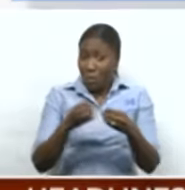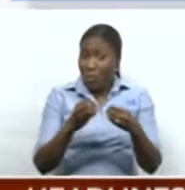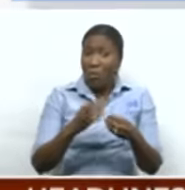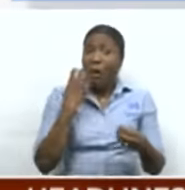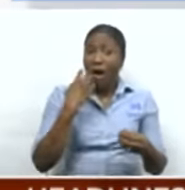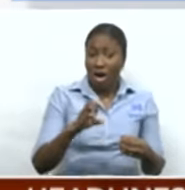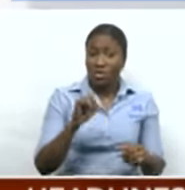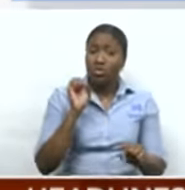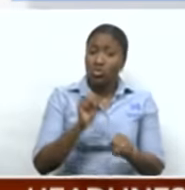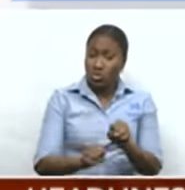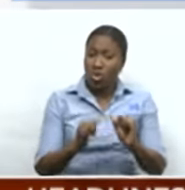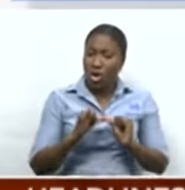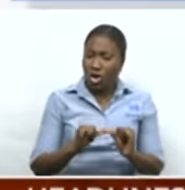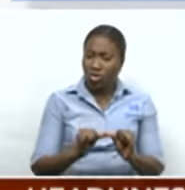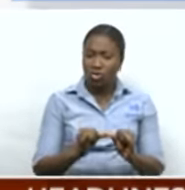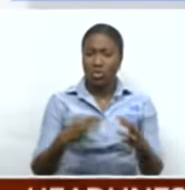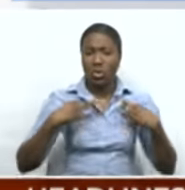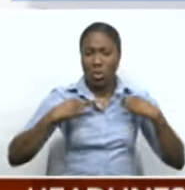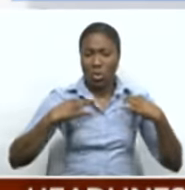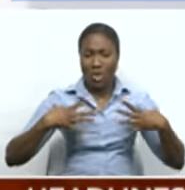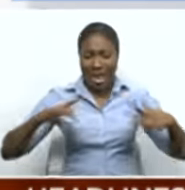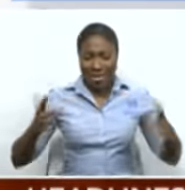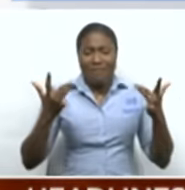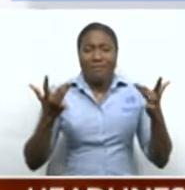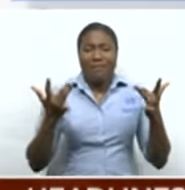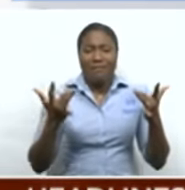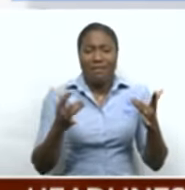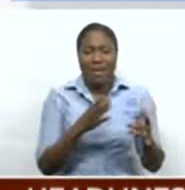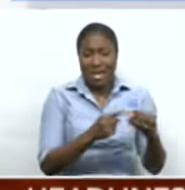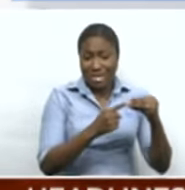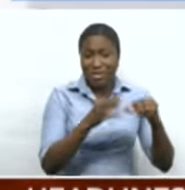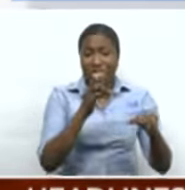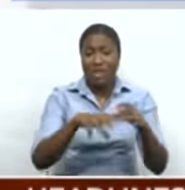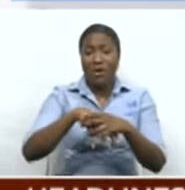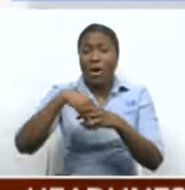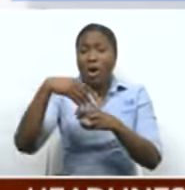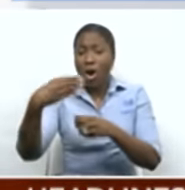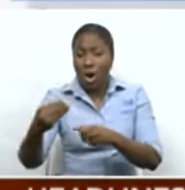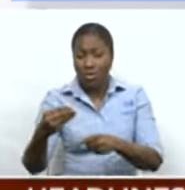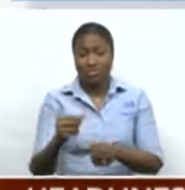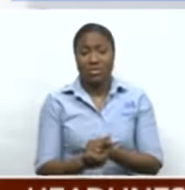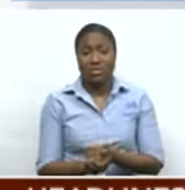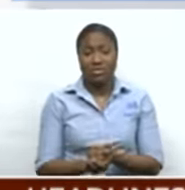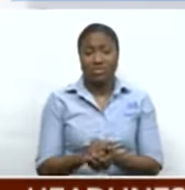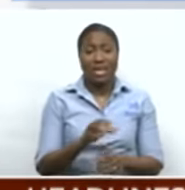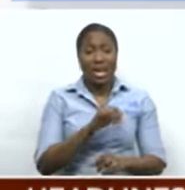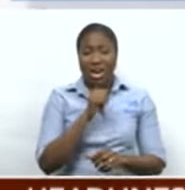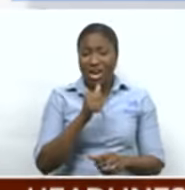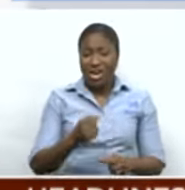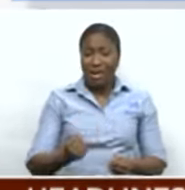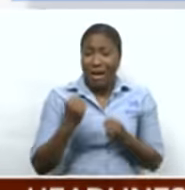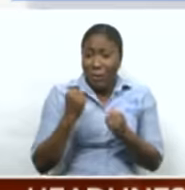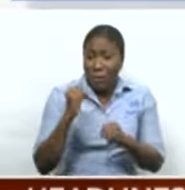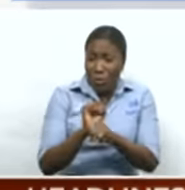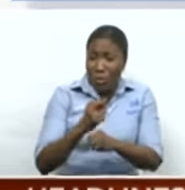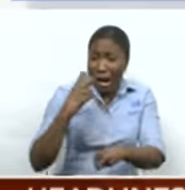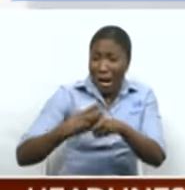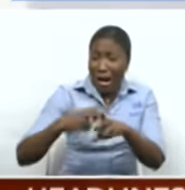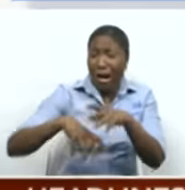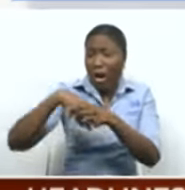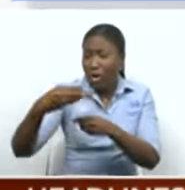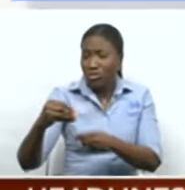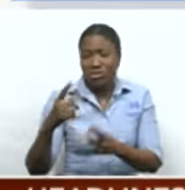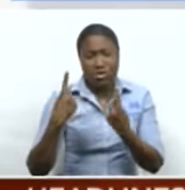So continue wearing loose-fitting and light-colored clothes, especially if you're outdoors. Avoid strenuous outdoor activity between 10 a.m. and 4 p.m.